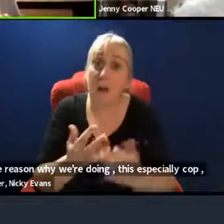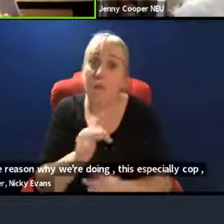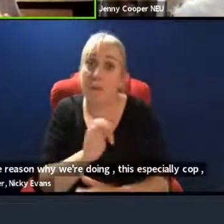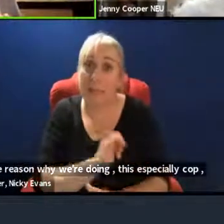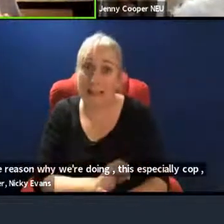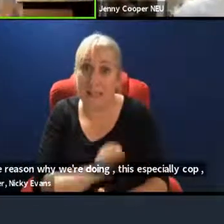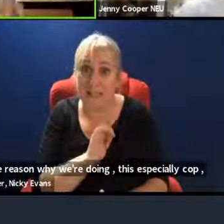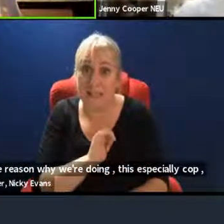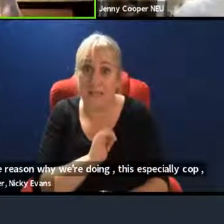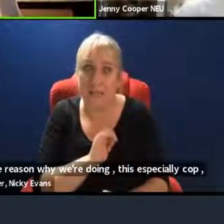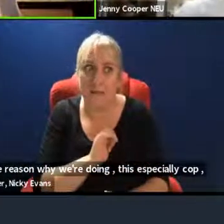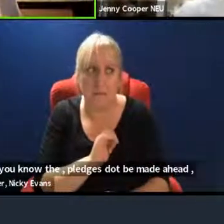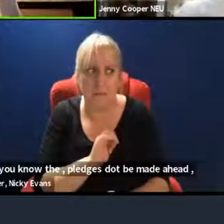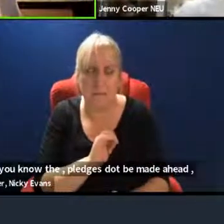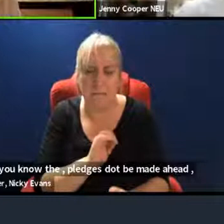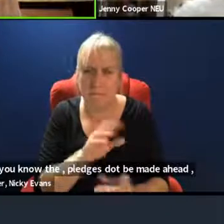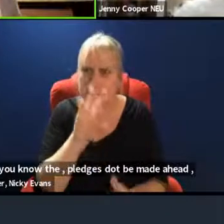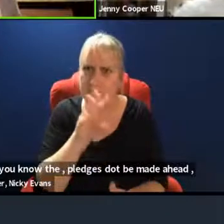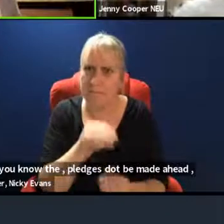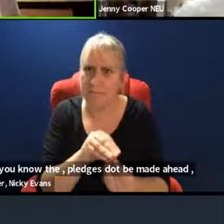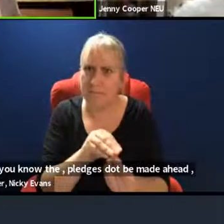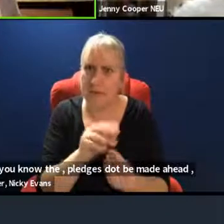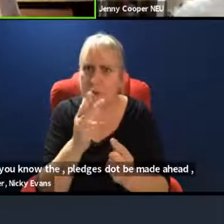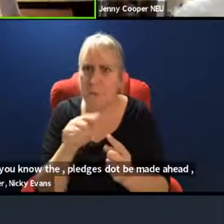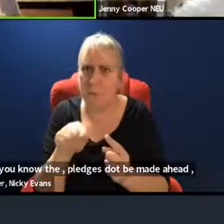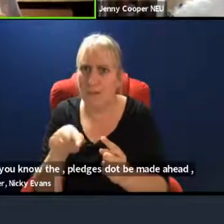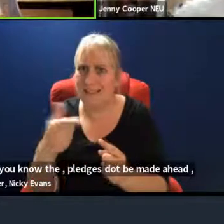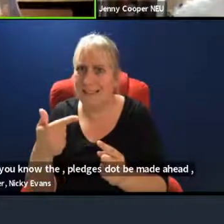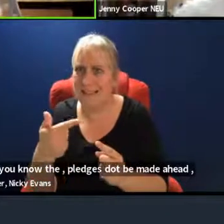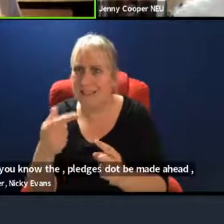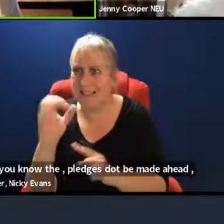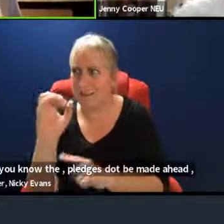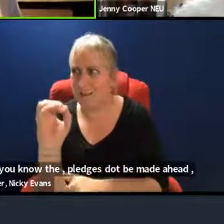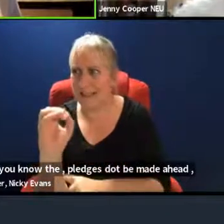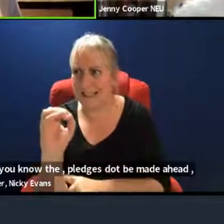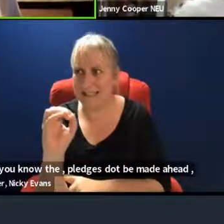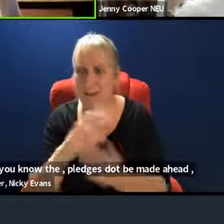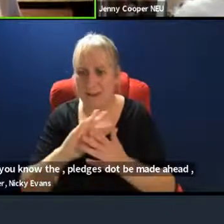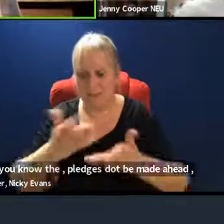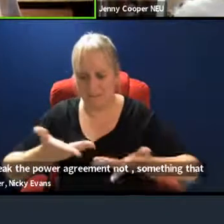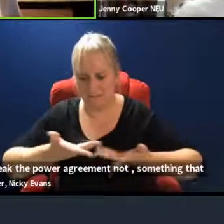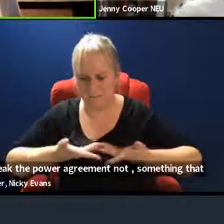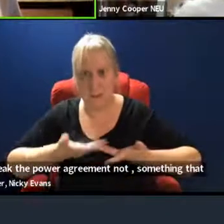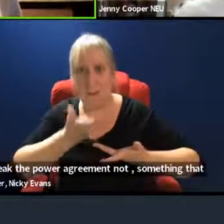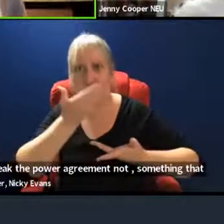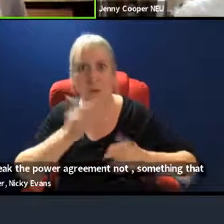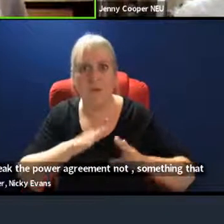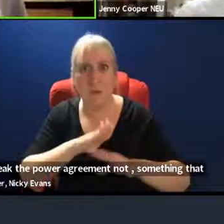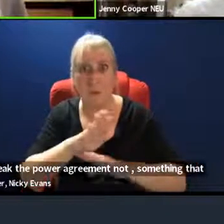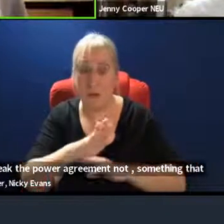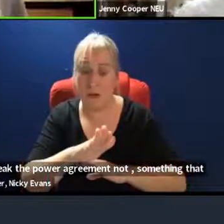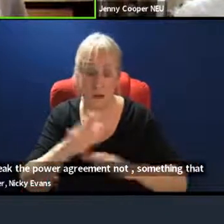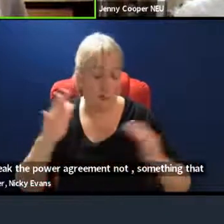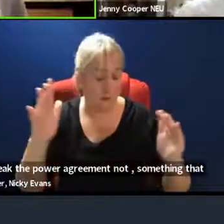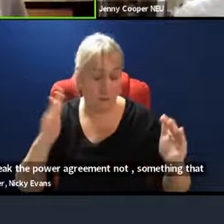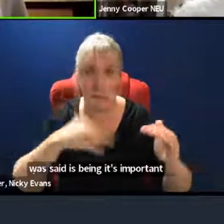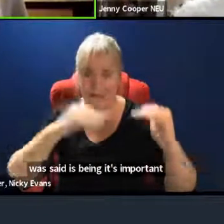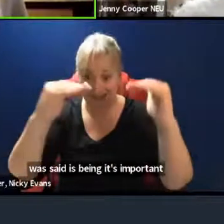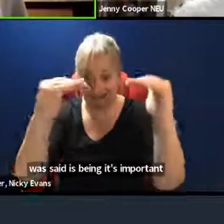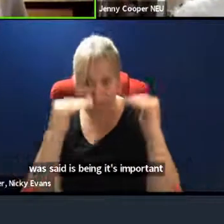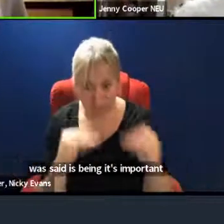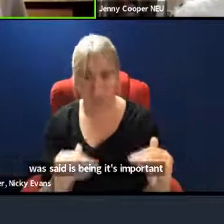.7 degrees. 2.7 degrees does not give me a future. We need 1.5 degrees and we need to change this now.